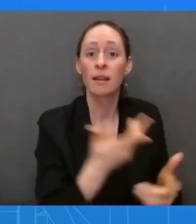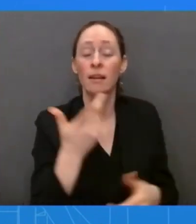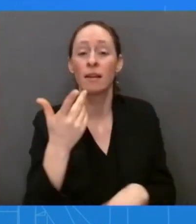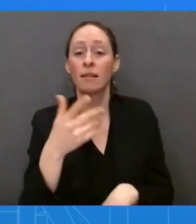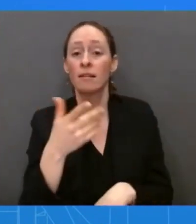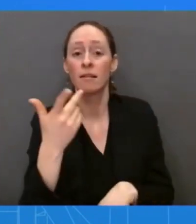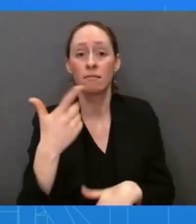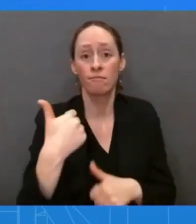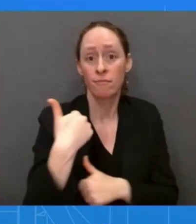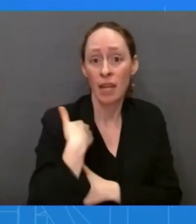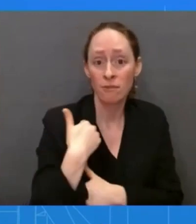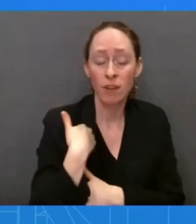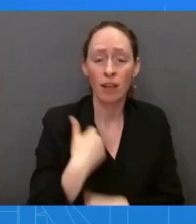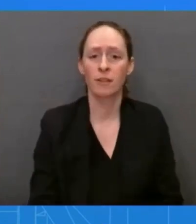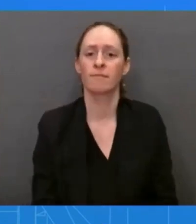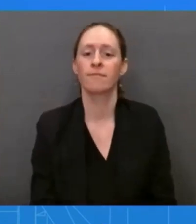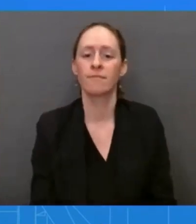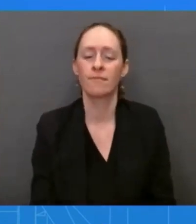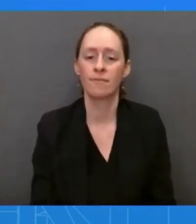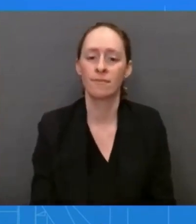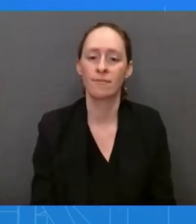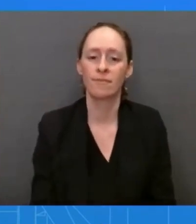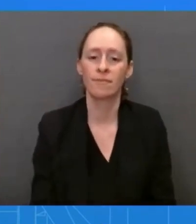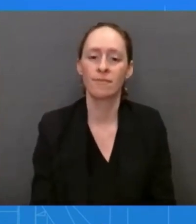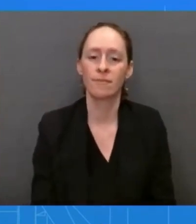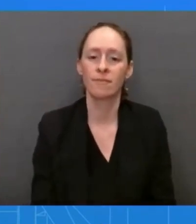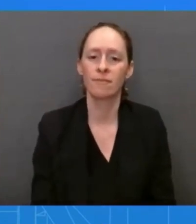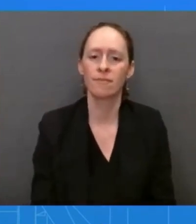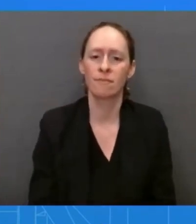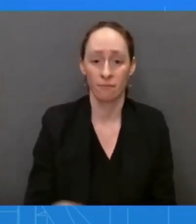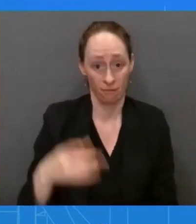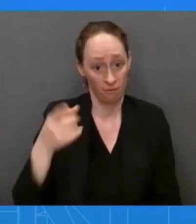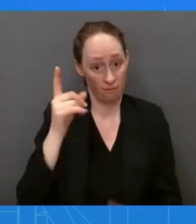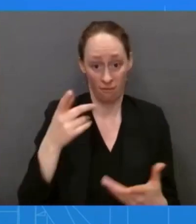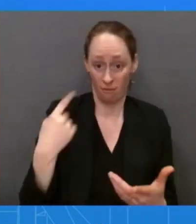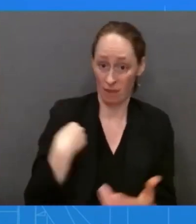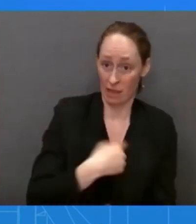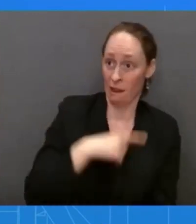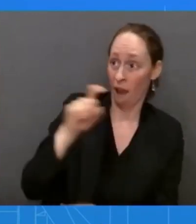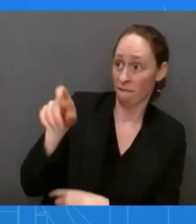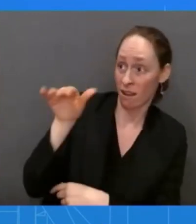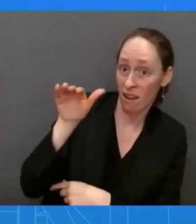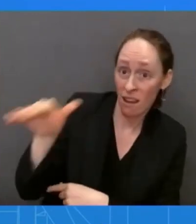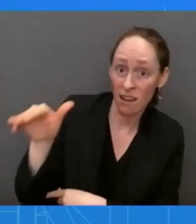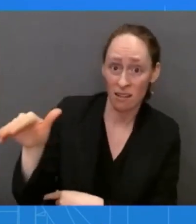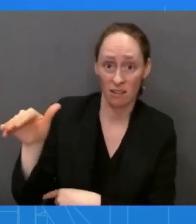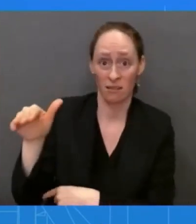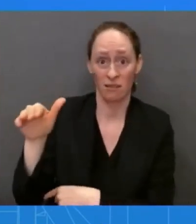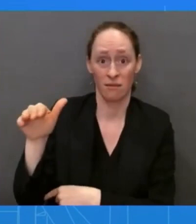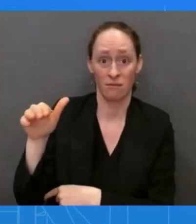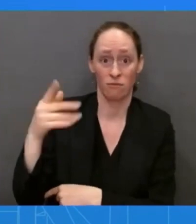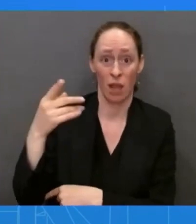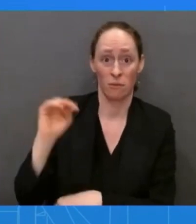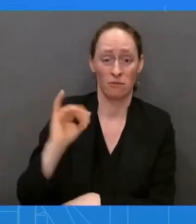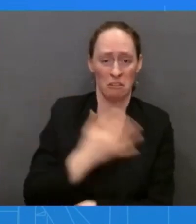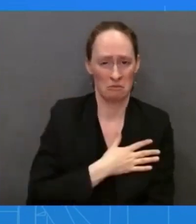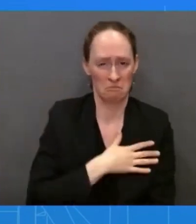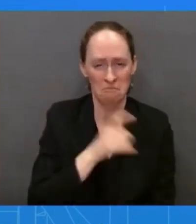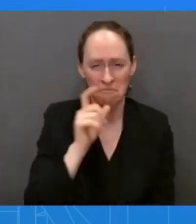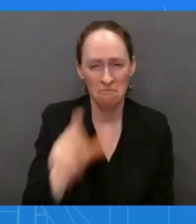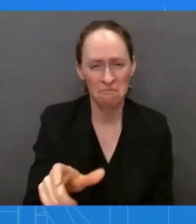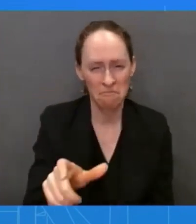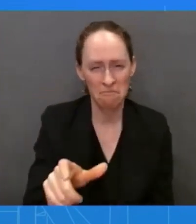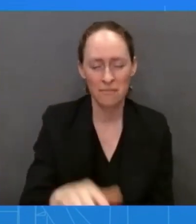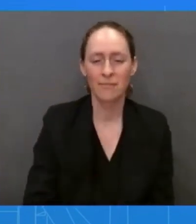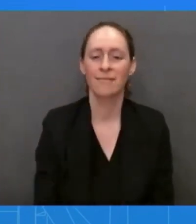doesn't need any messages from us on that. And as for the public support, again, we are very